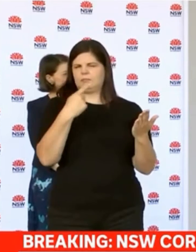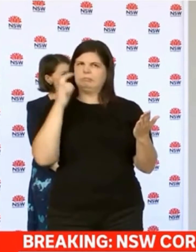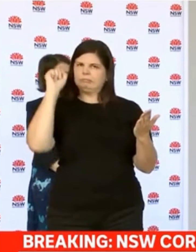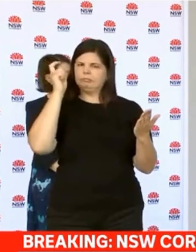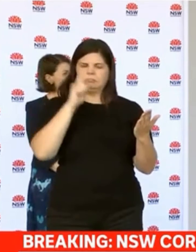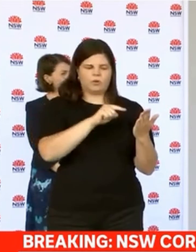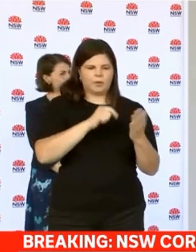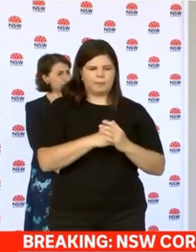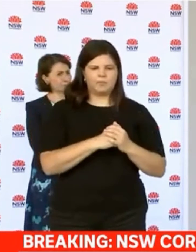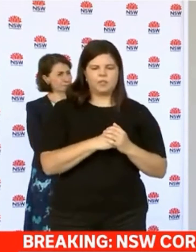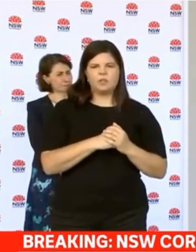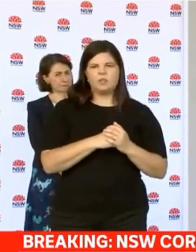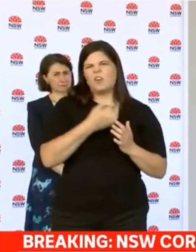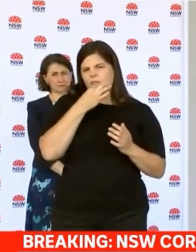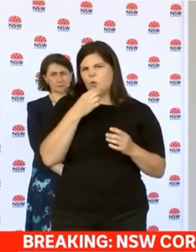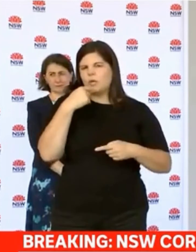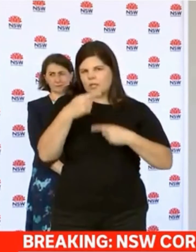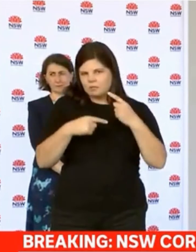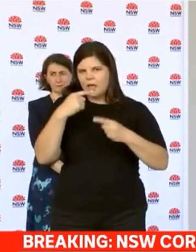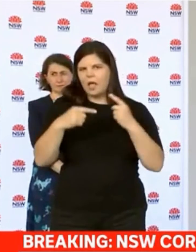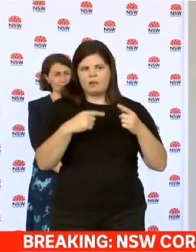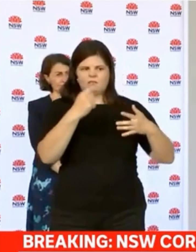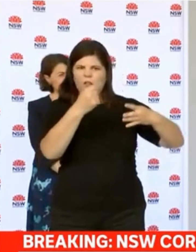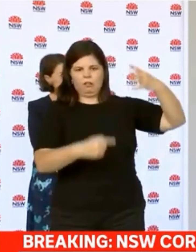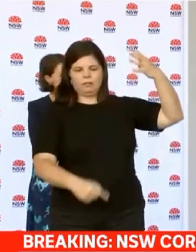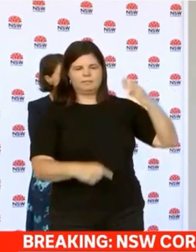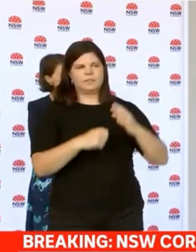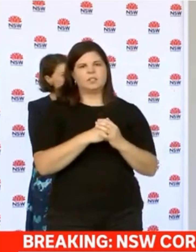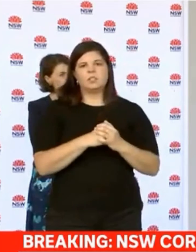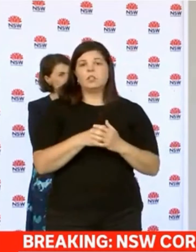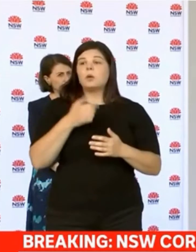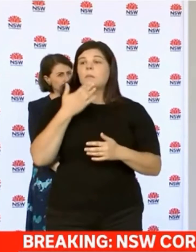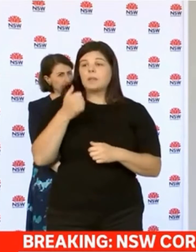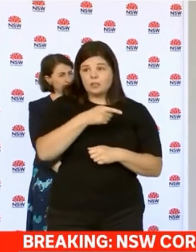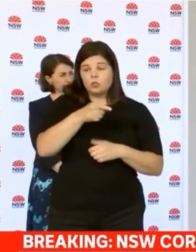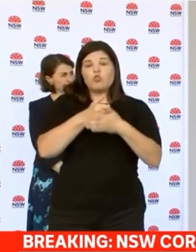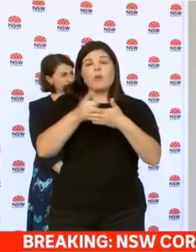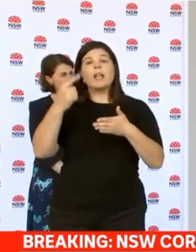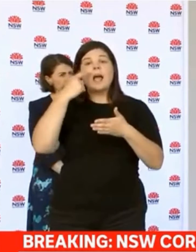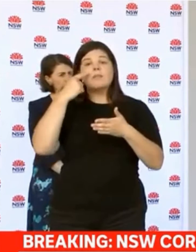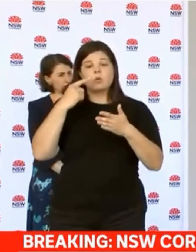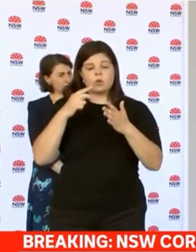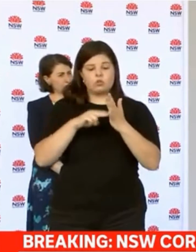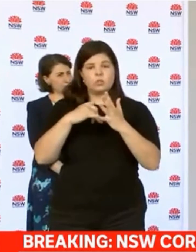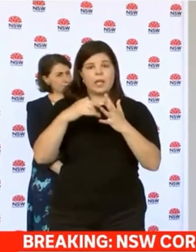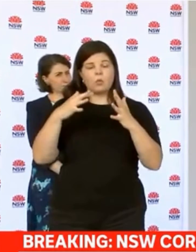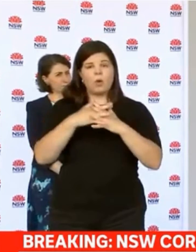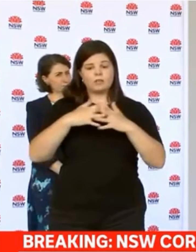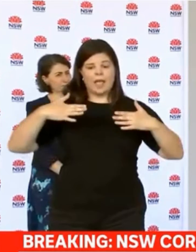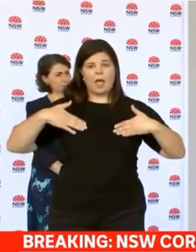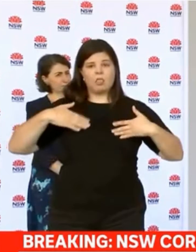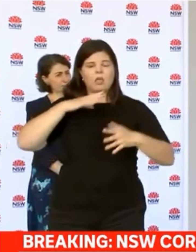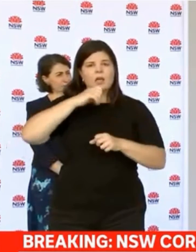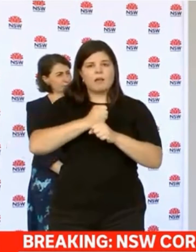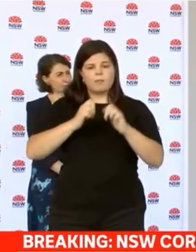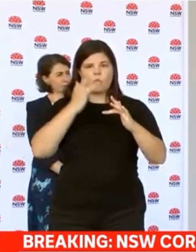night. But it's important that every one of us regularly reviews the government website to